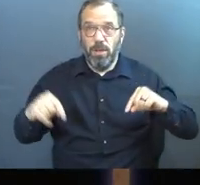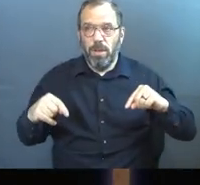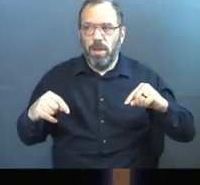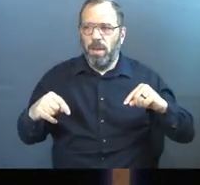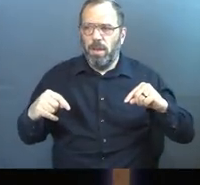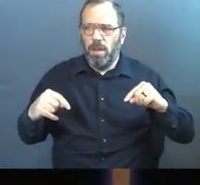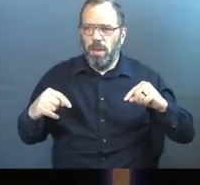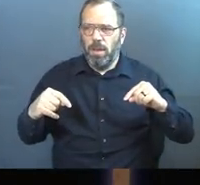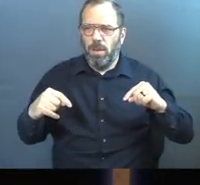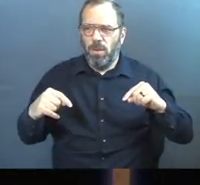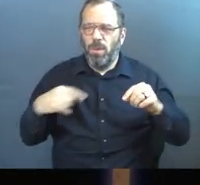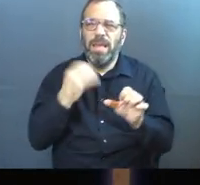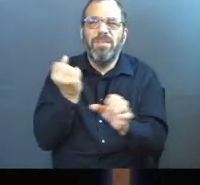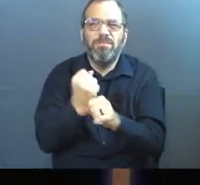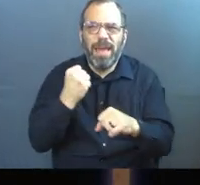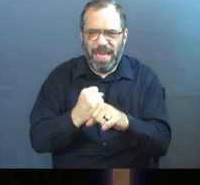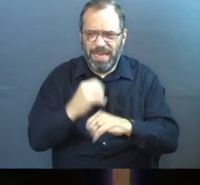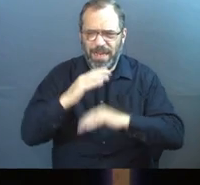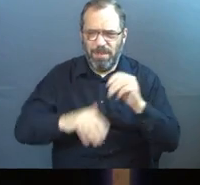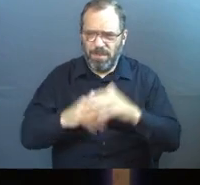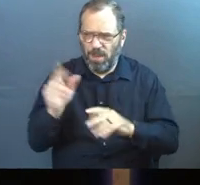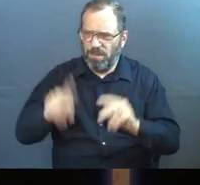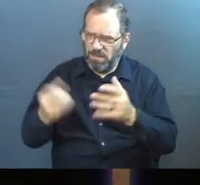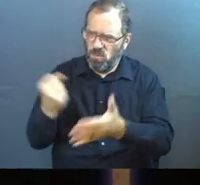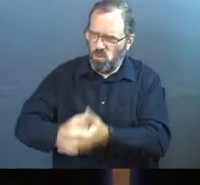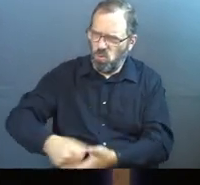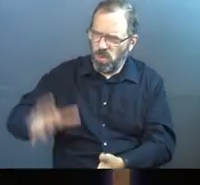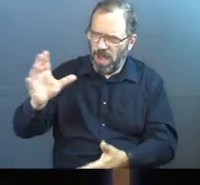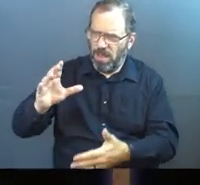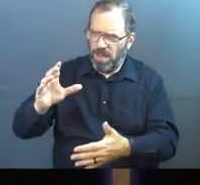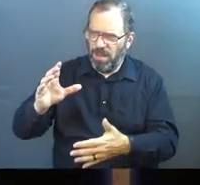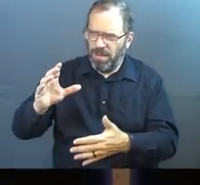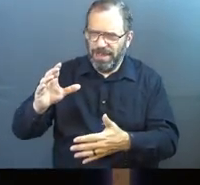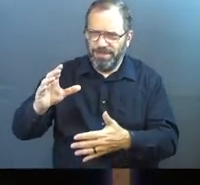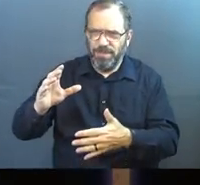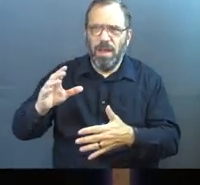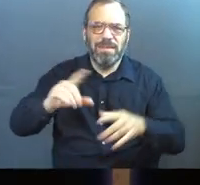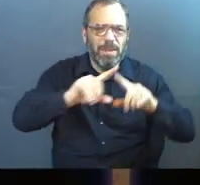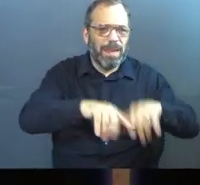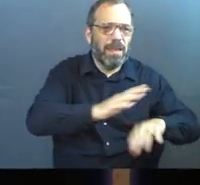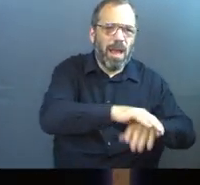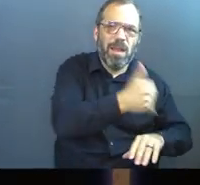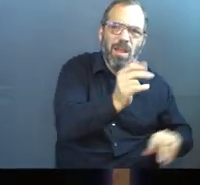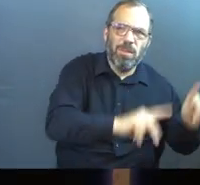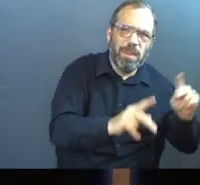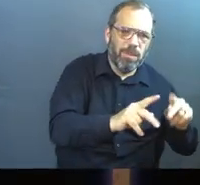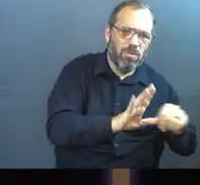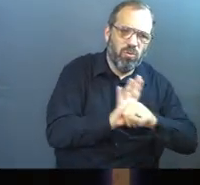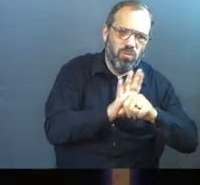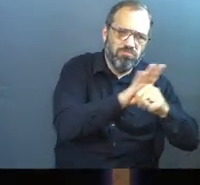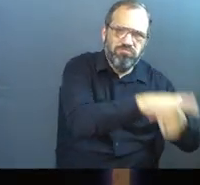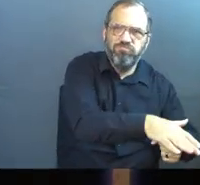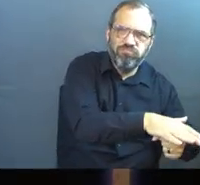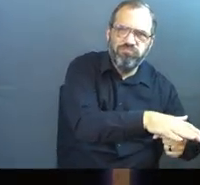we have built things, and we have made people wealthy on the backs of other people who we oppressed.